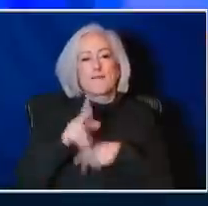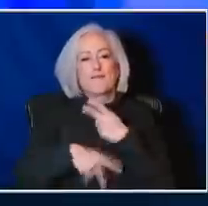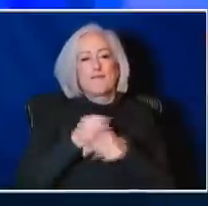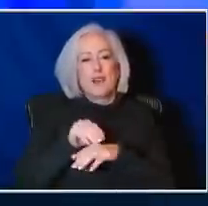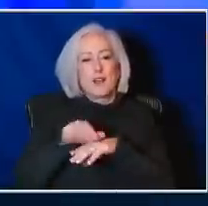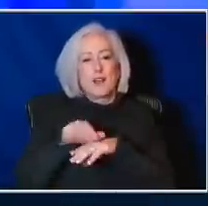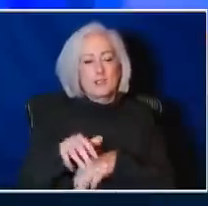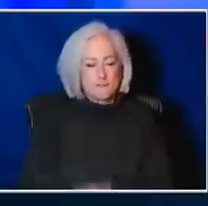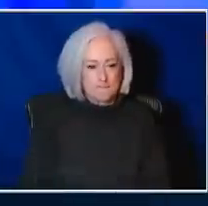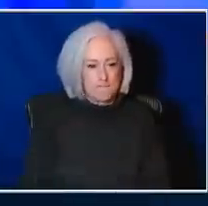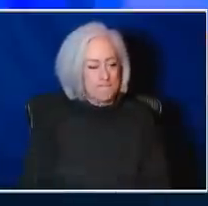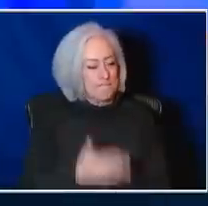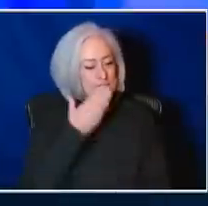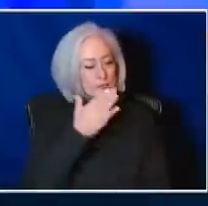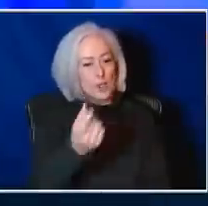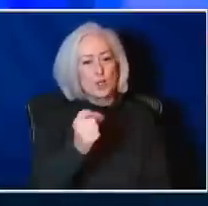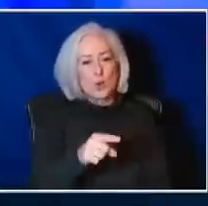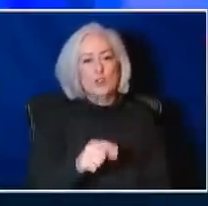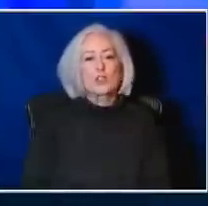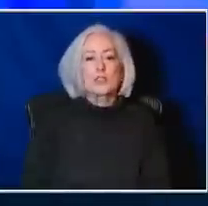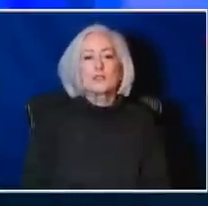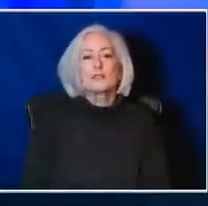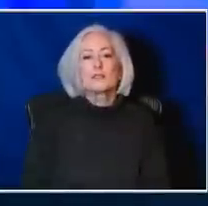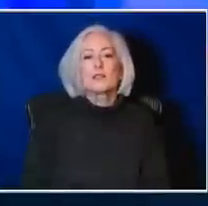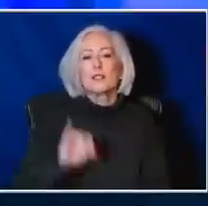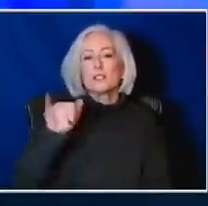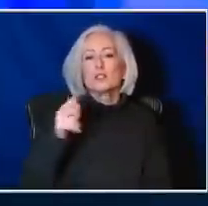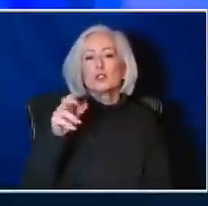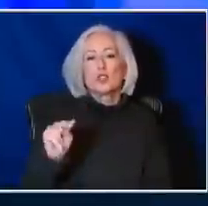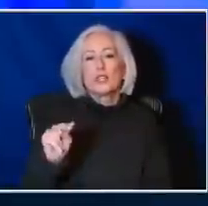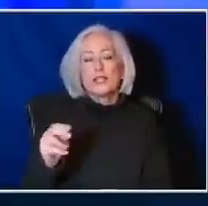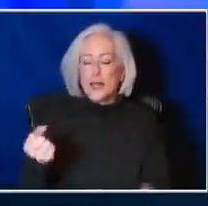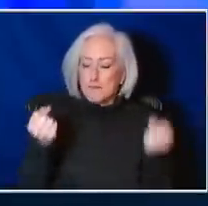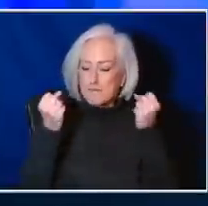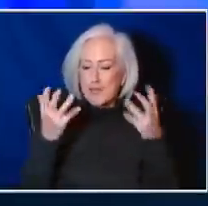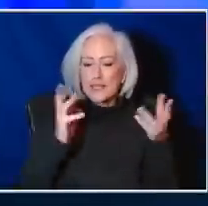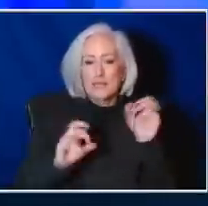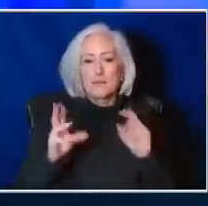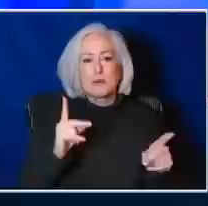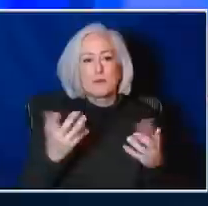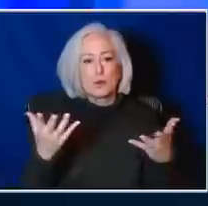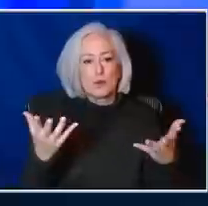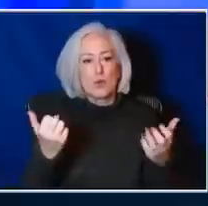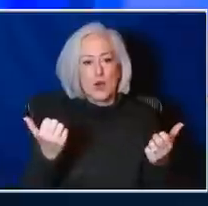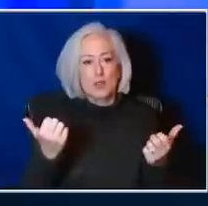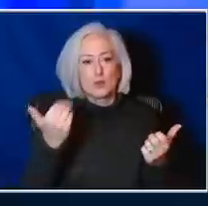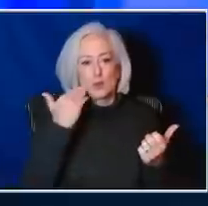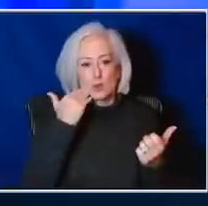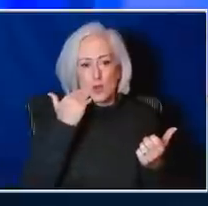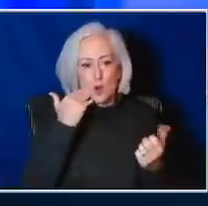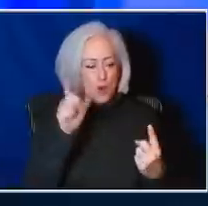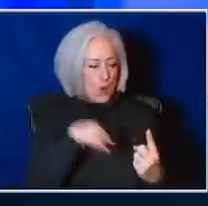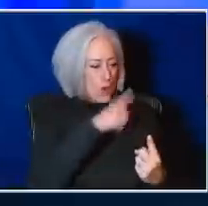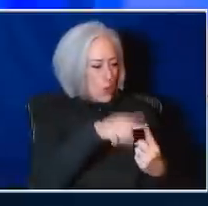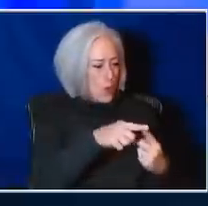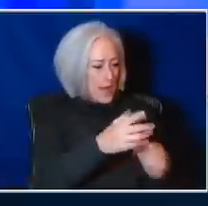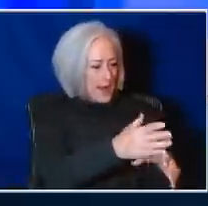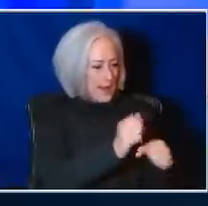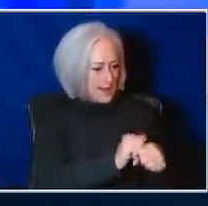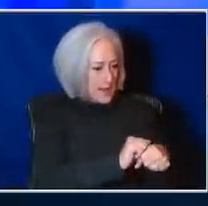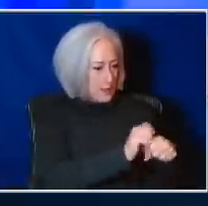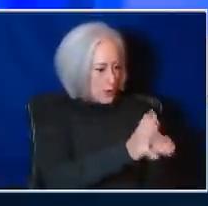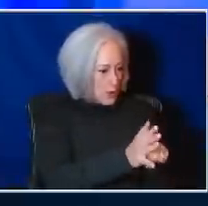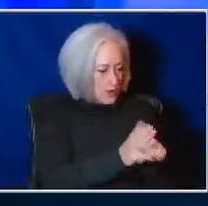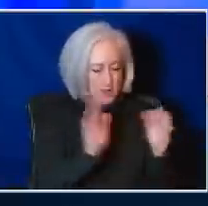Great question coming in. This is from Jean and so many people are wondering how to back time when they got their COVID versus when they get their